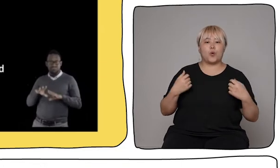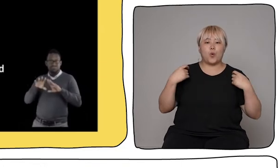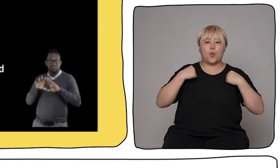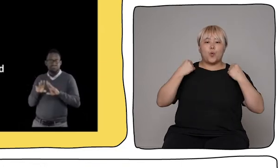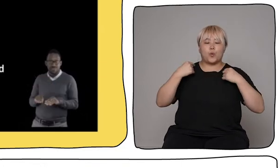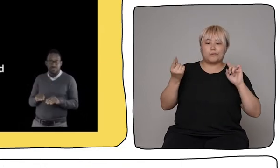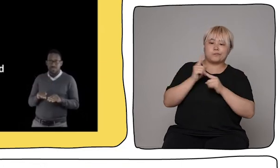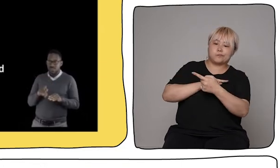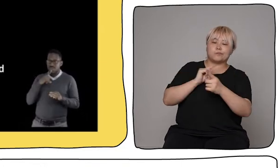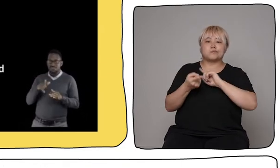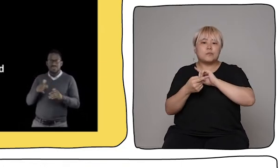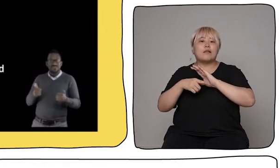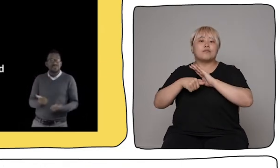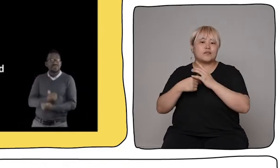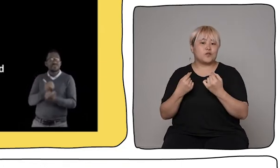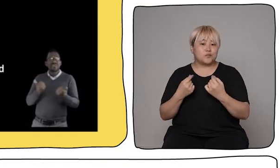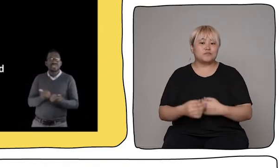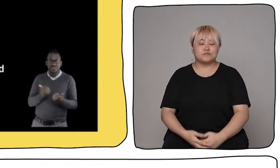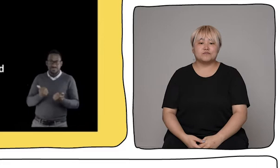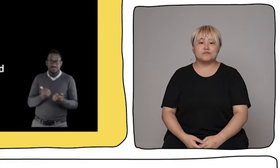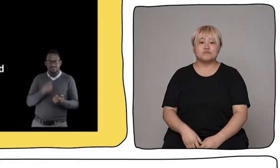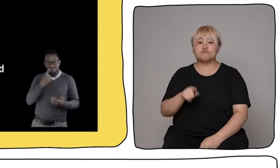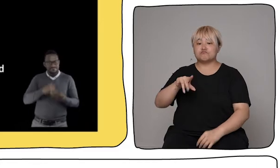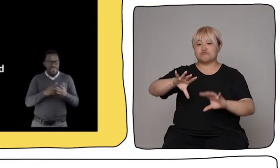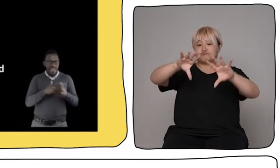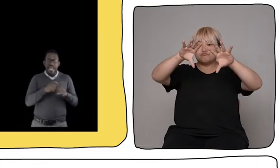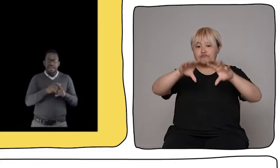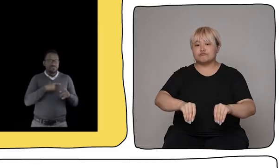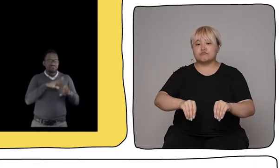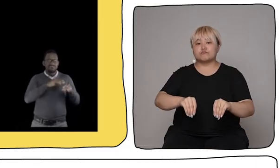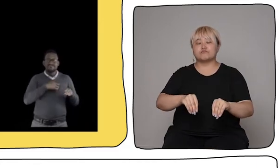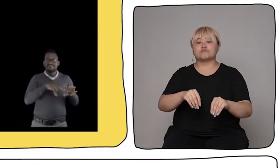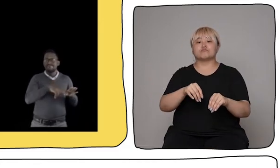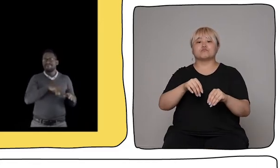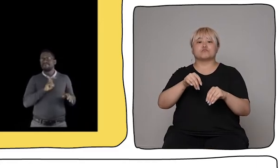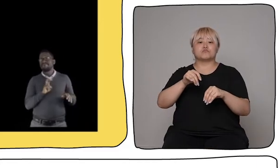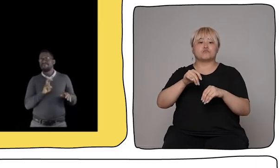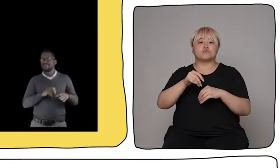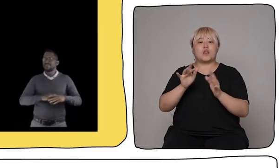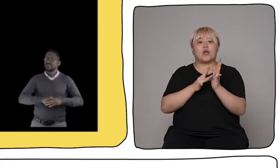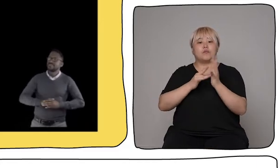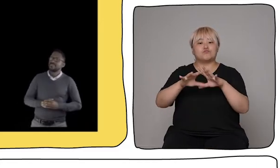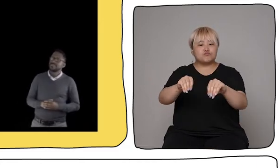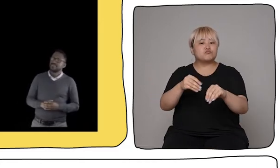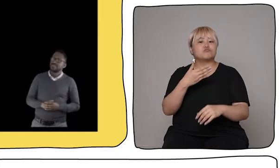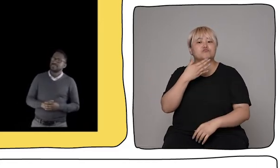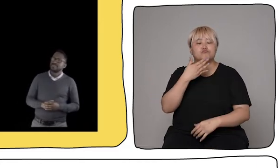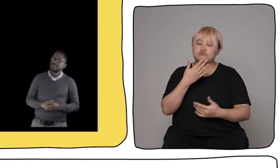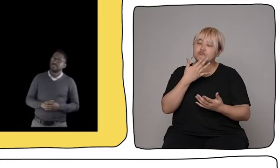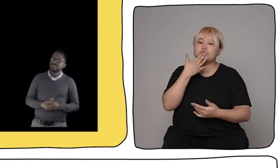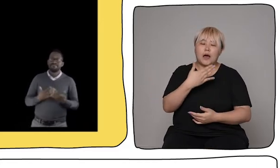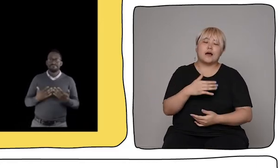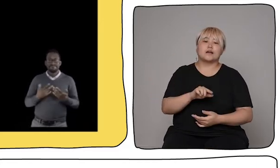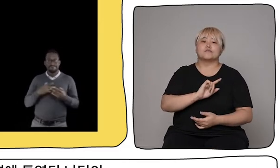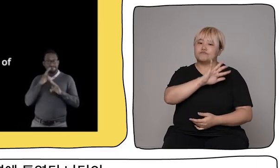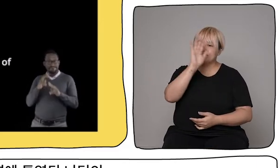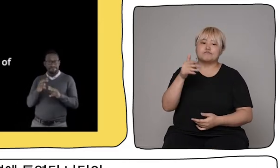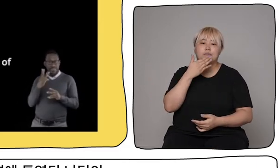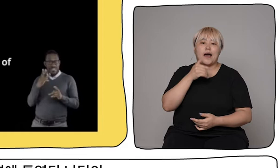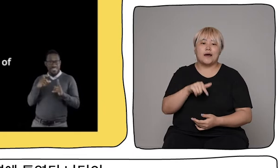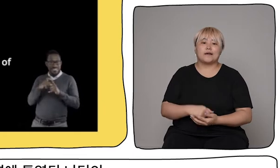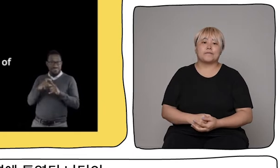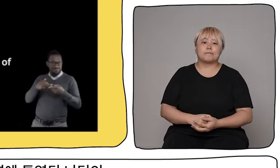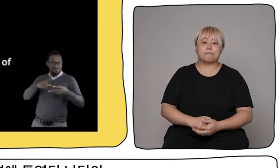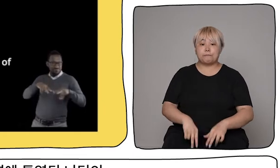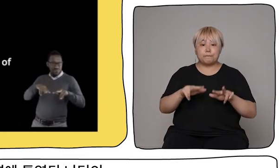Or we can just stop the whole thing once it's finished and then exit out of the app. Now